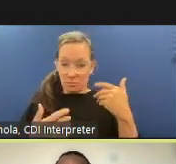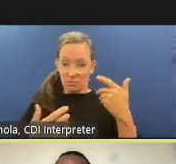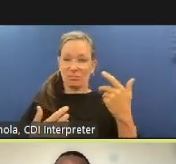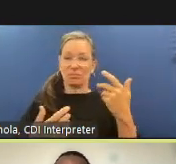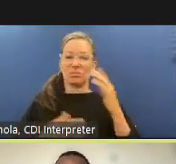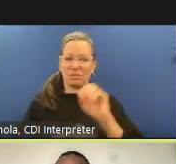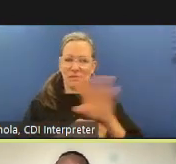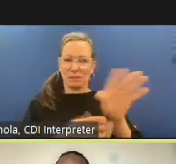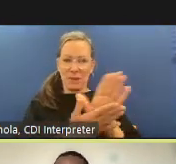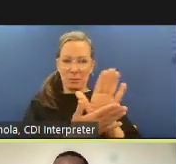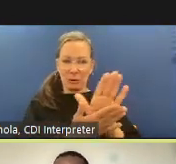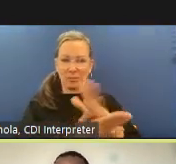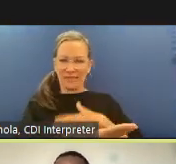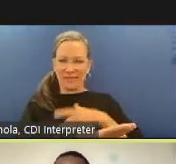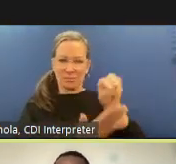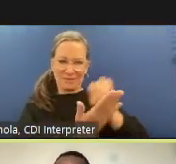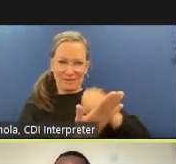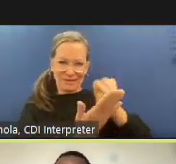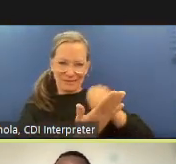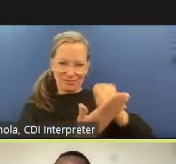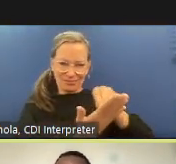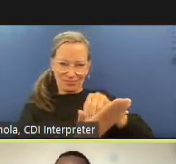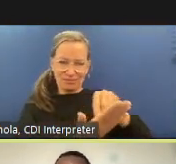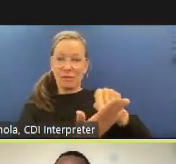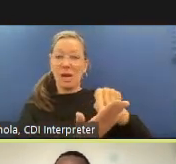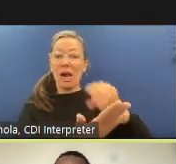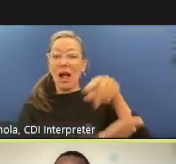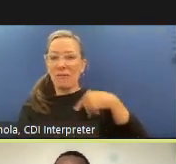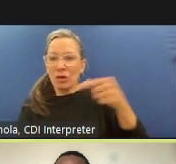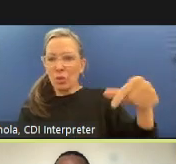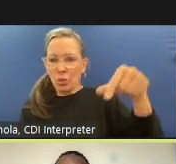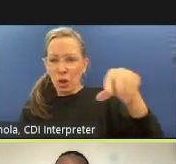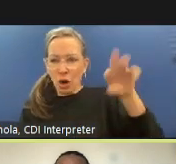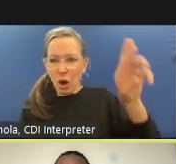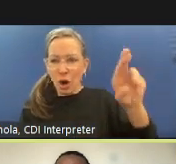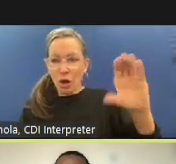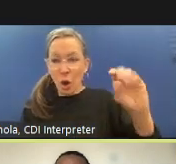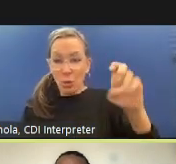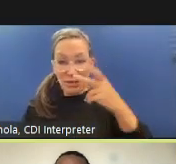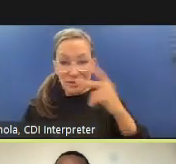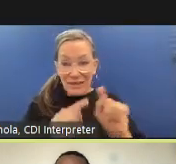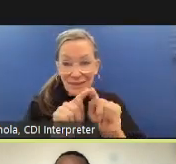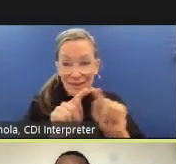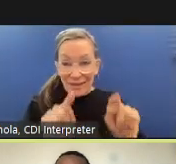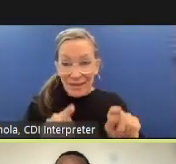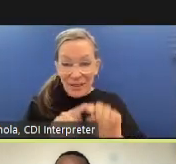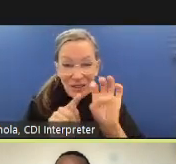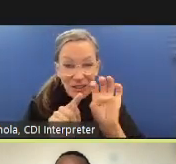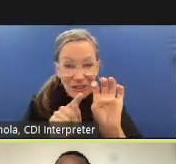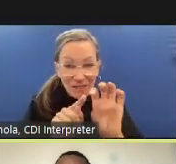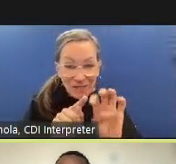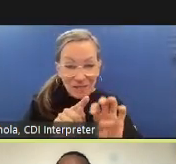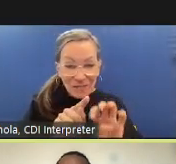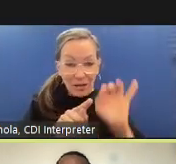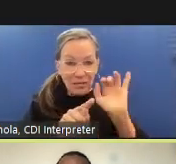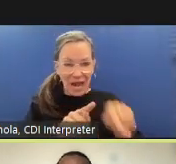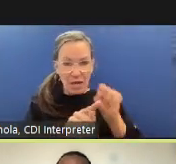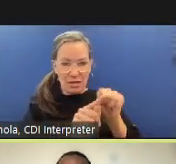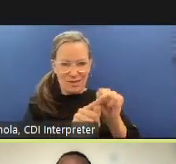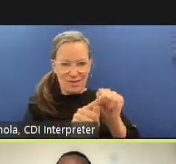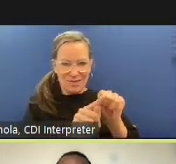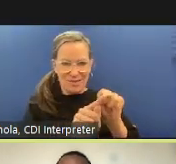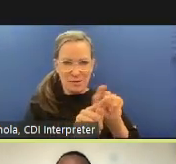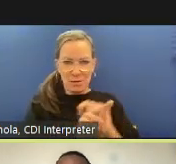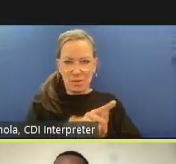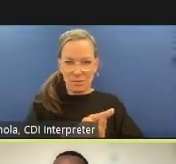to make sure that people are engaged with this process so originally um the the process was to result